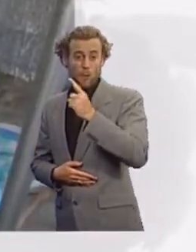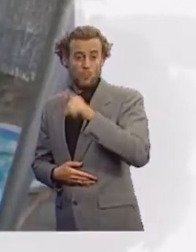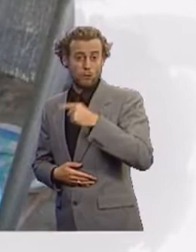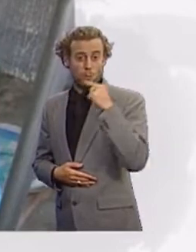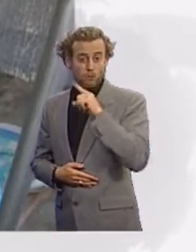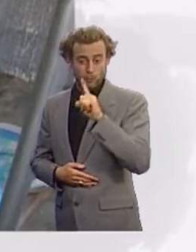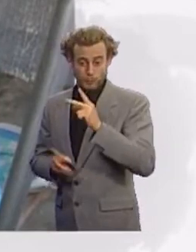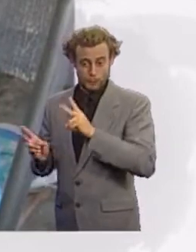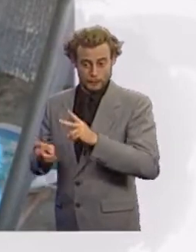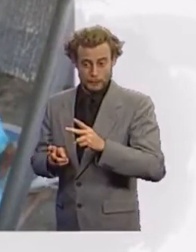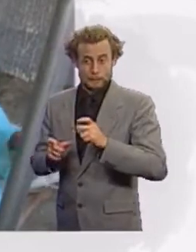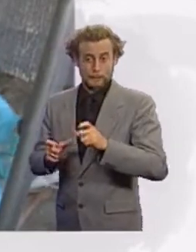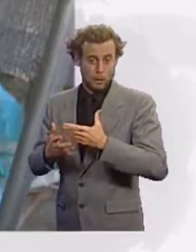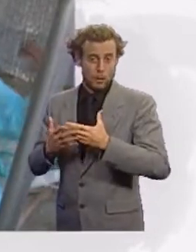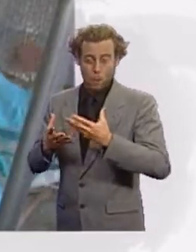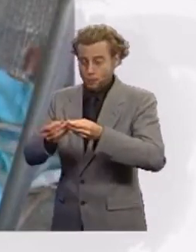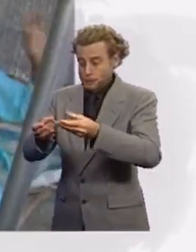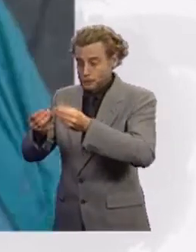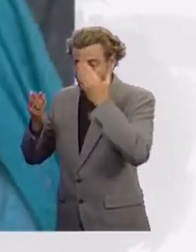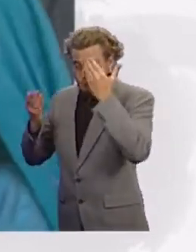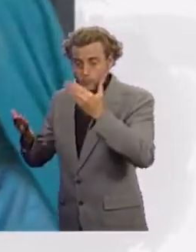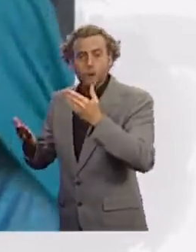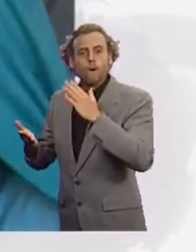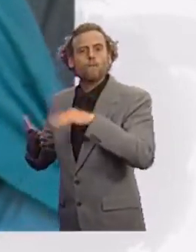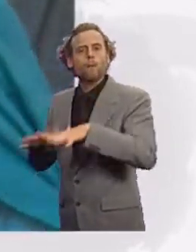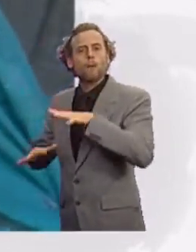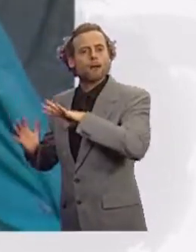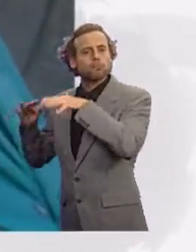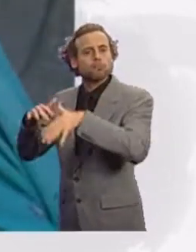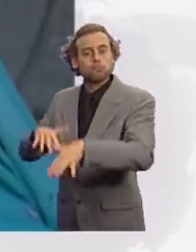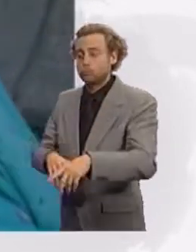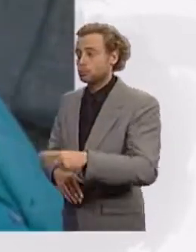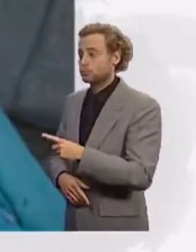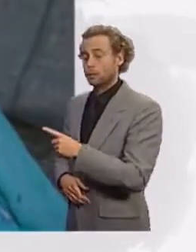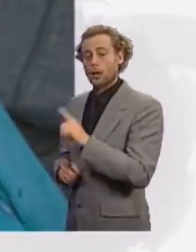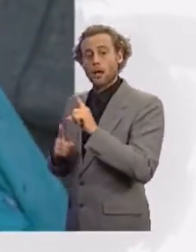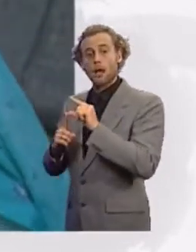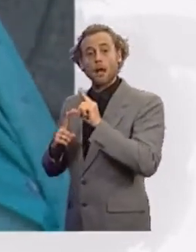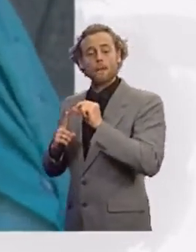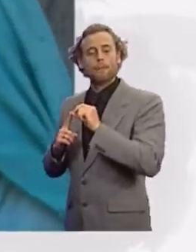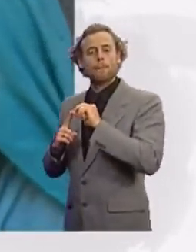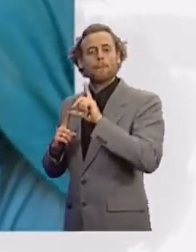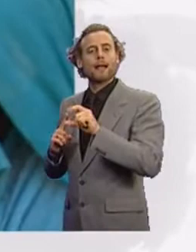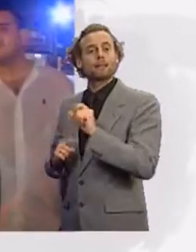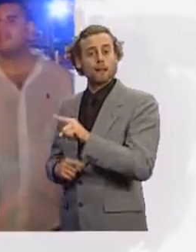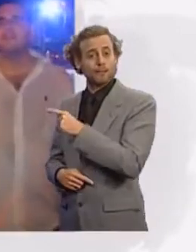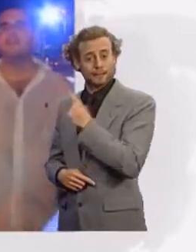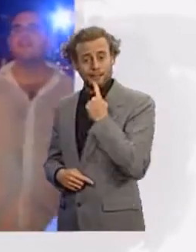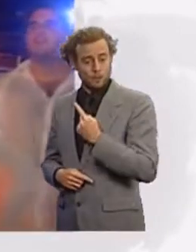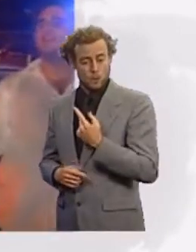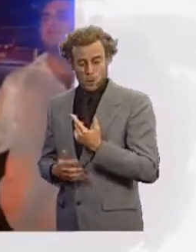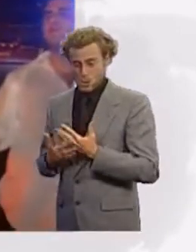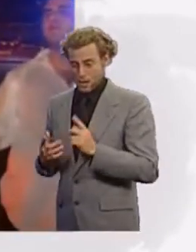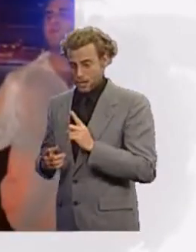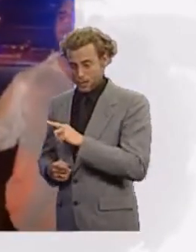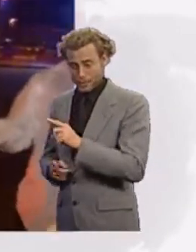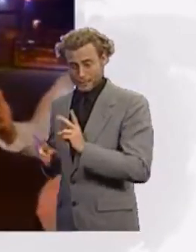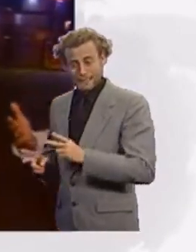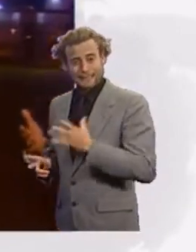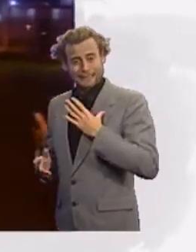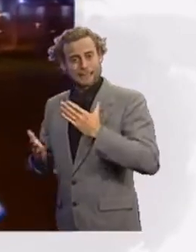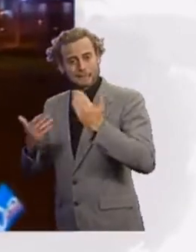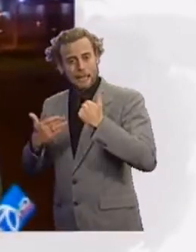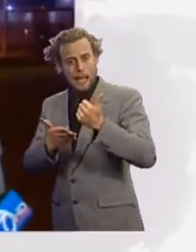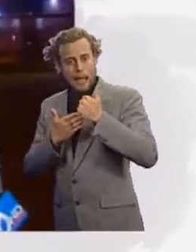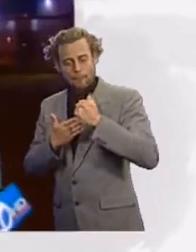fortnight of floods in Pakistan, aid agencies warn that more international help is needed to stop people dying. And jetting into